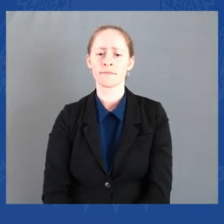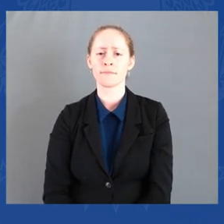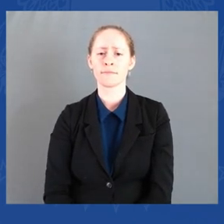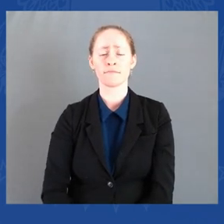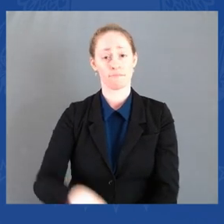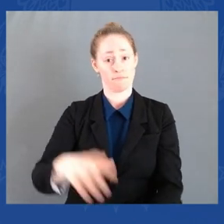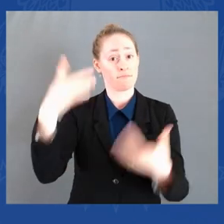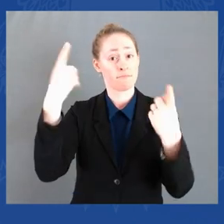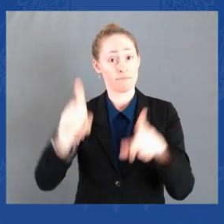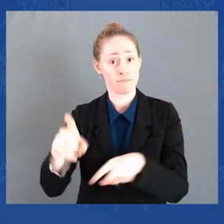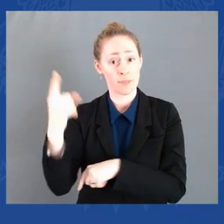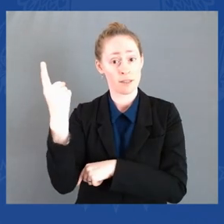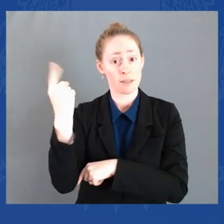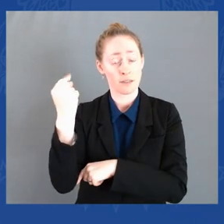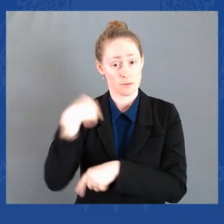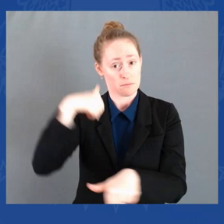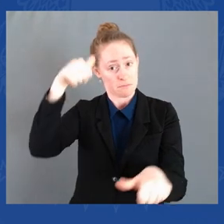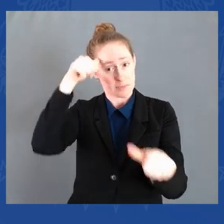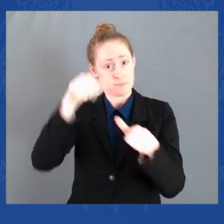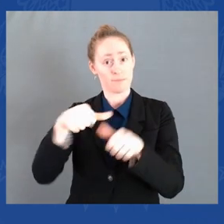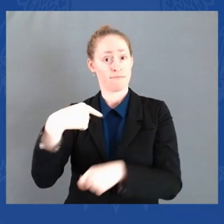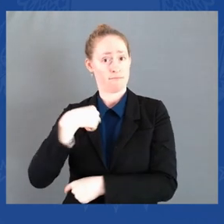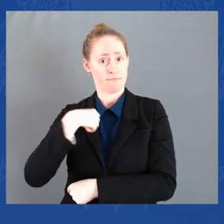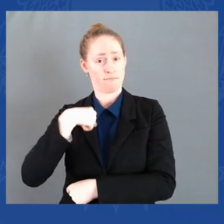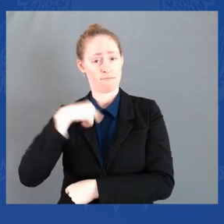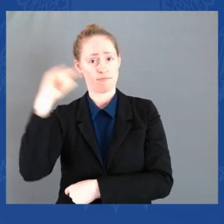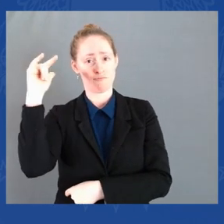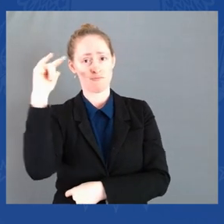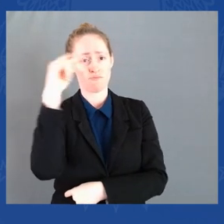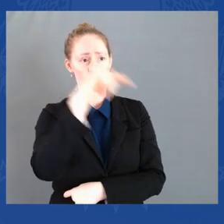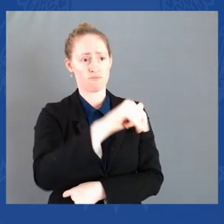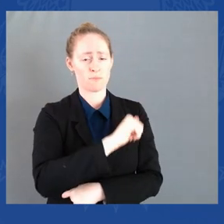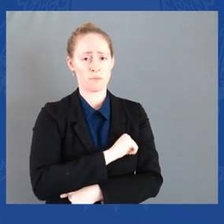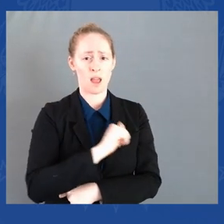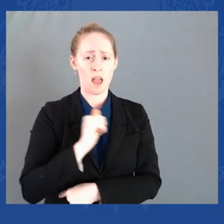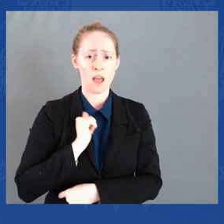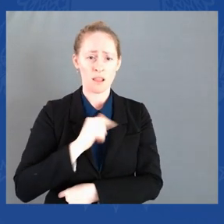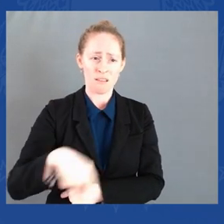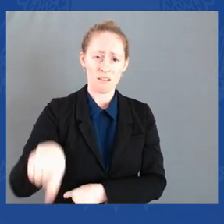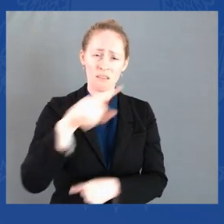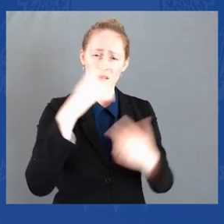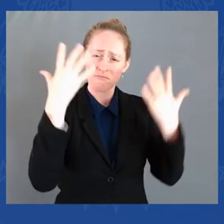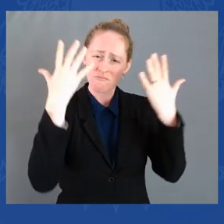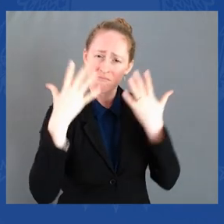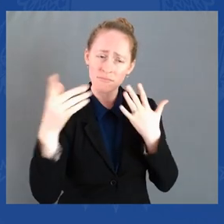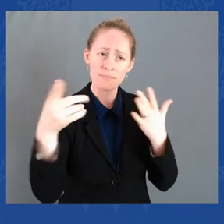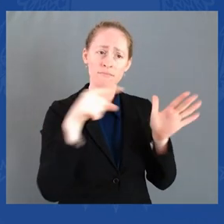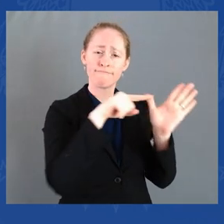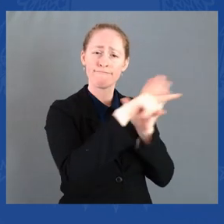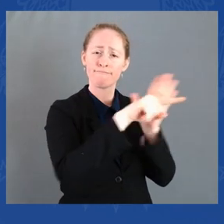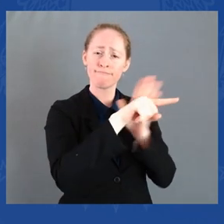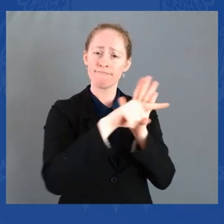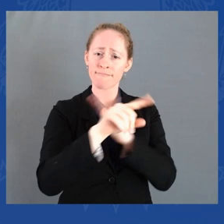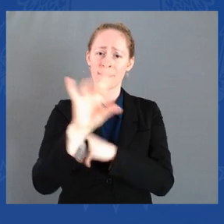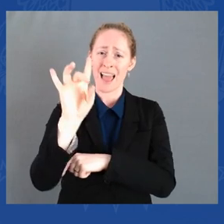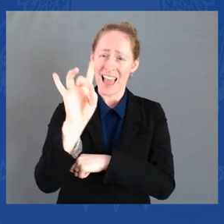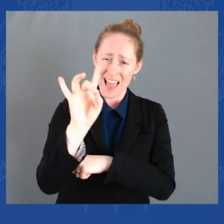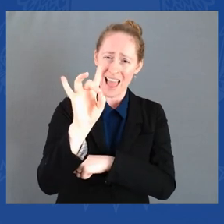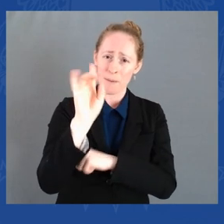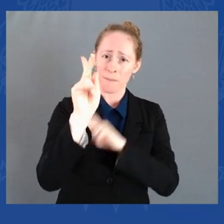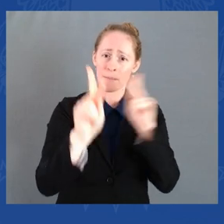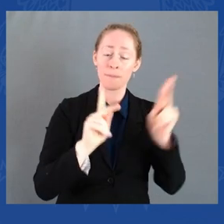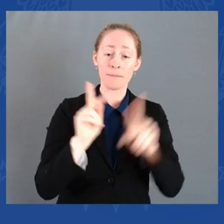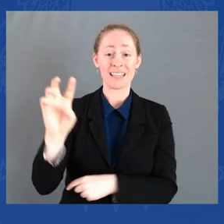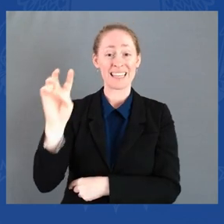of eight people, including six who were Asian American women. And